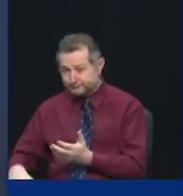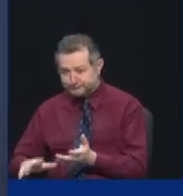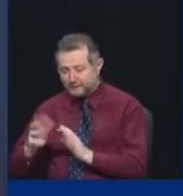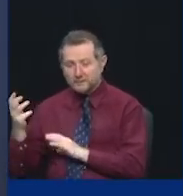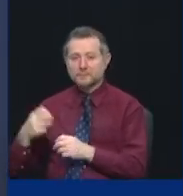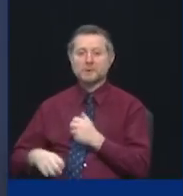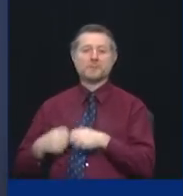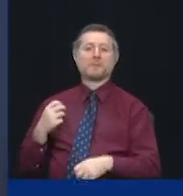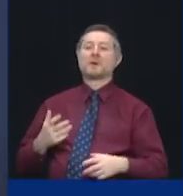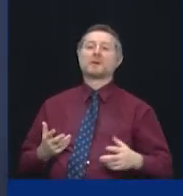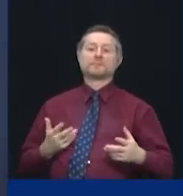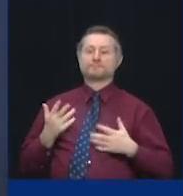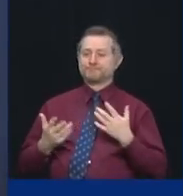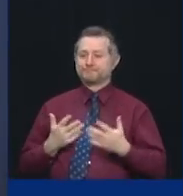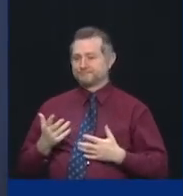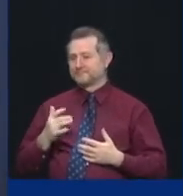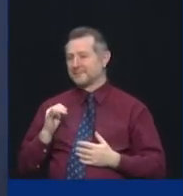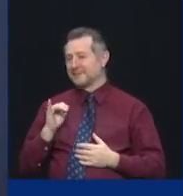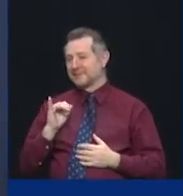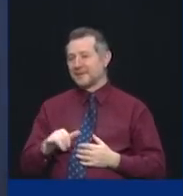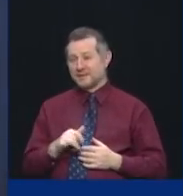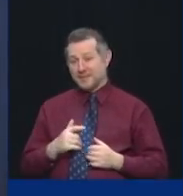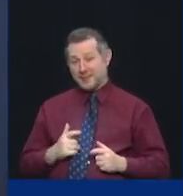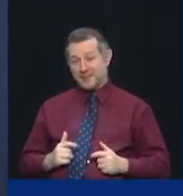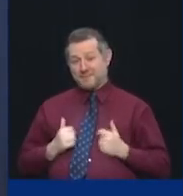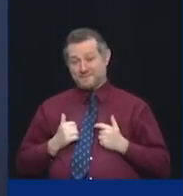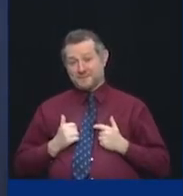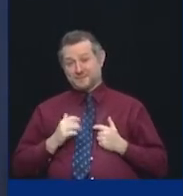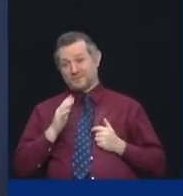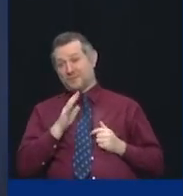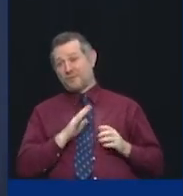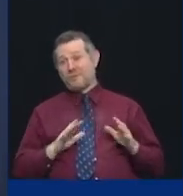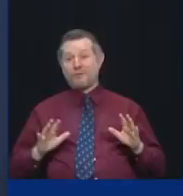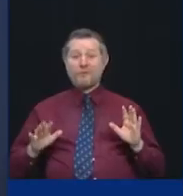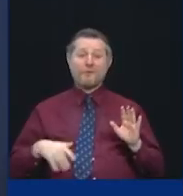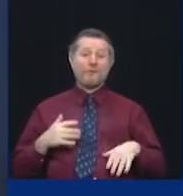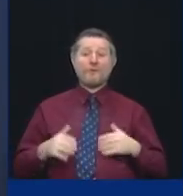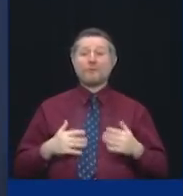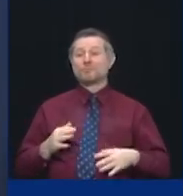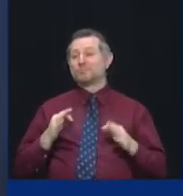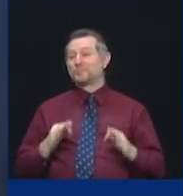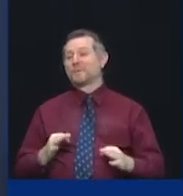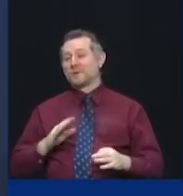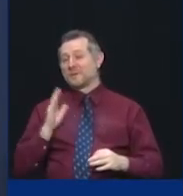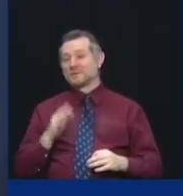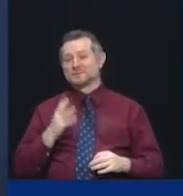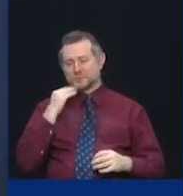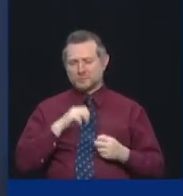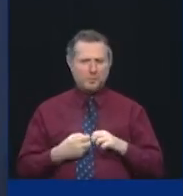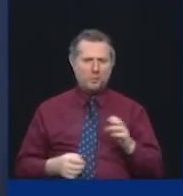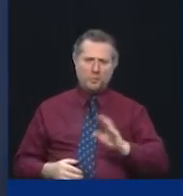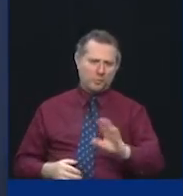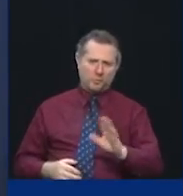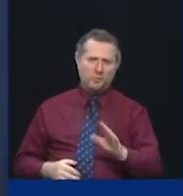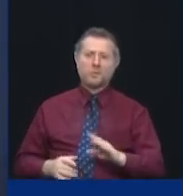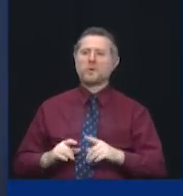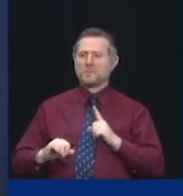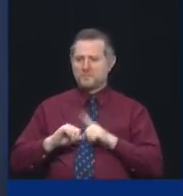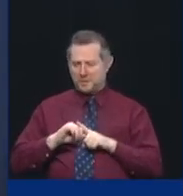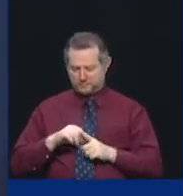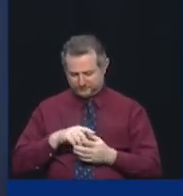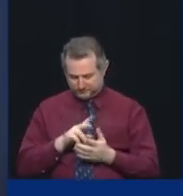not getting knocked down. Life is about getting back up and having the strength to get back up